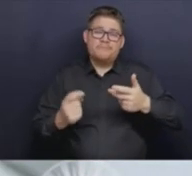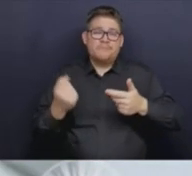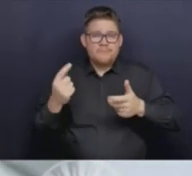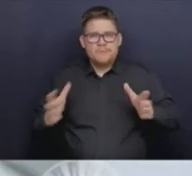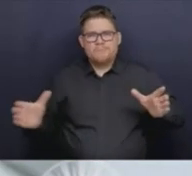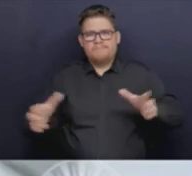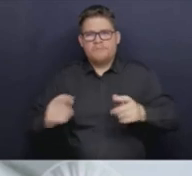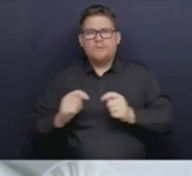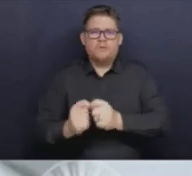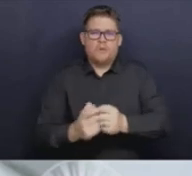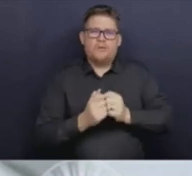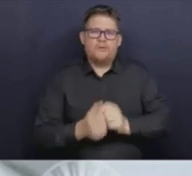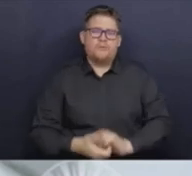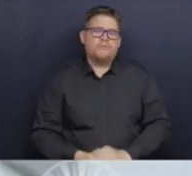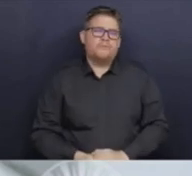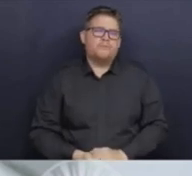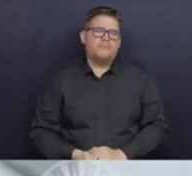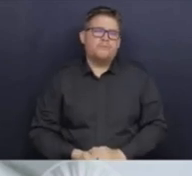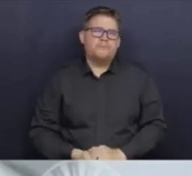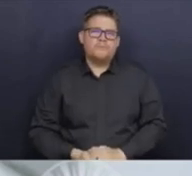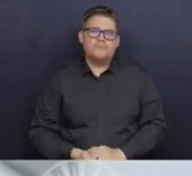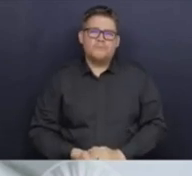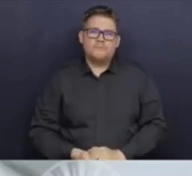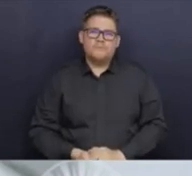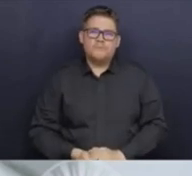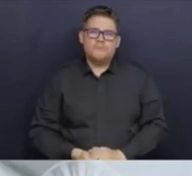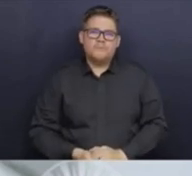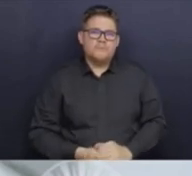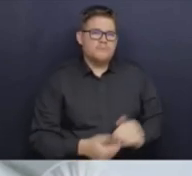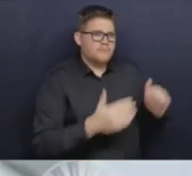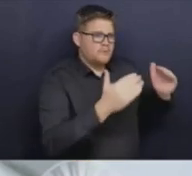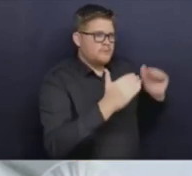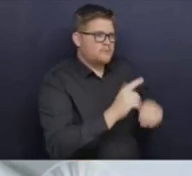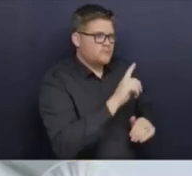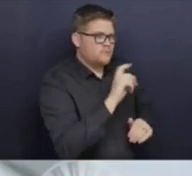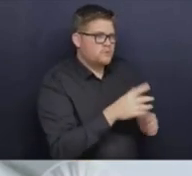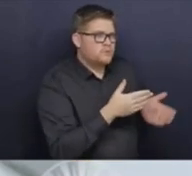Next in the line is Lisa Yuzda, City News 1130.